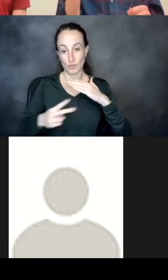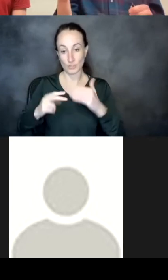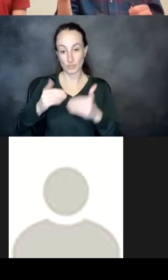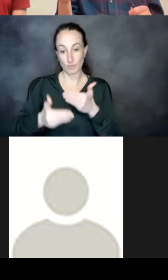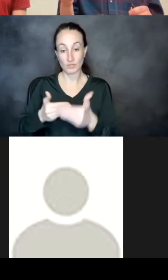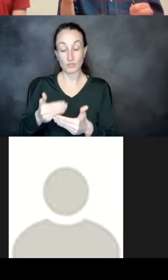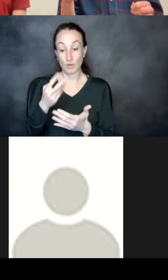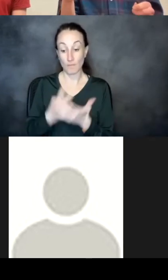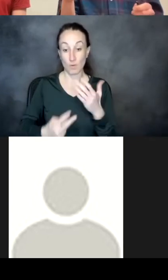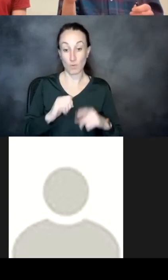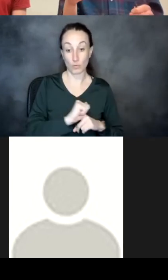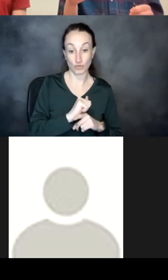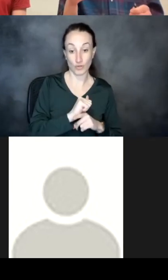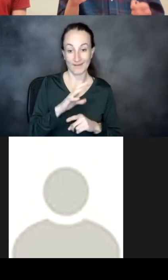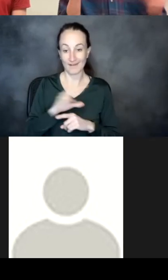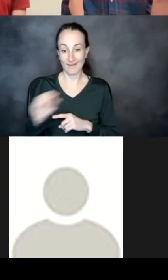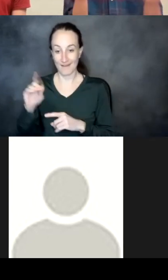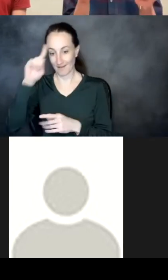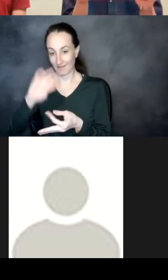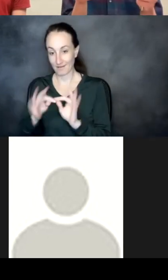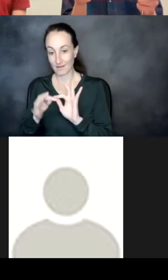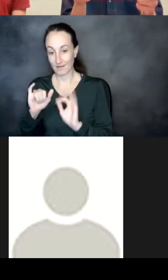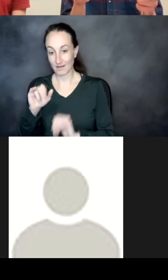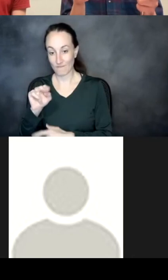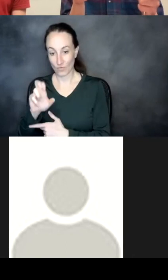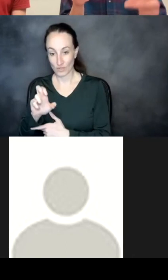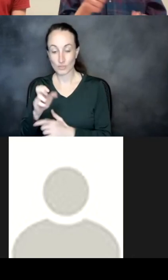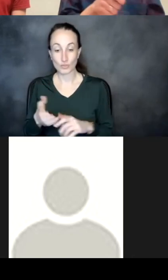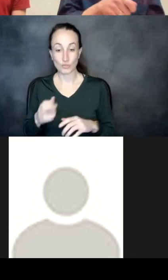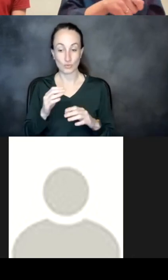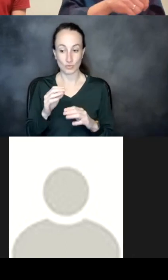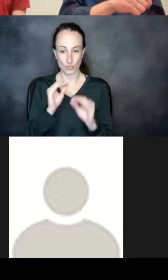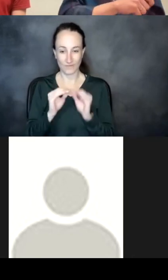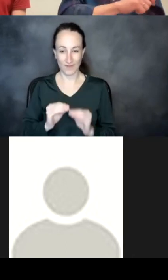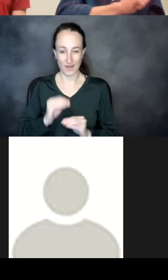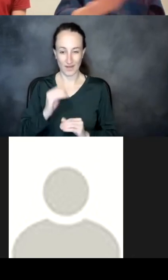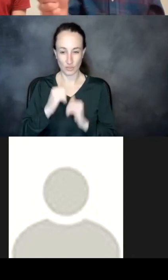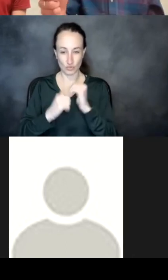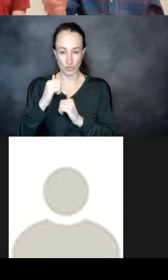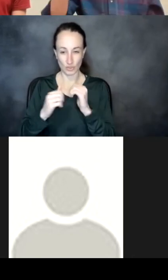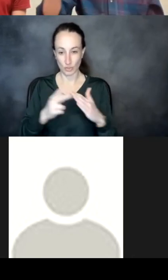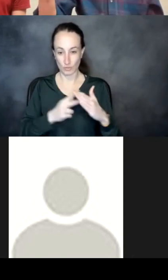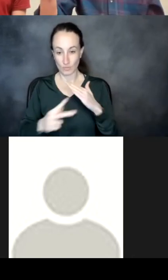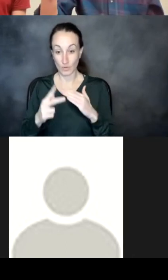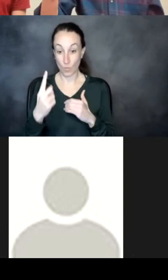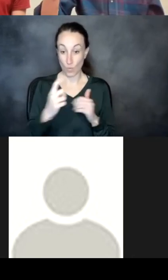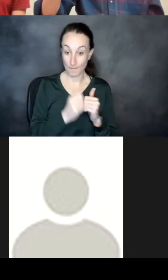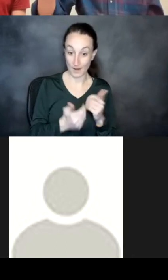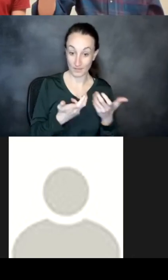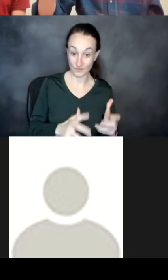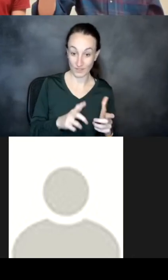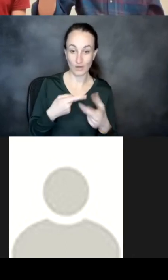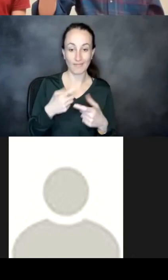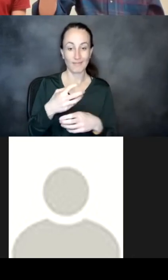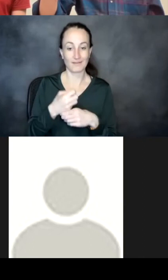both during training and inference um to refine a structure prediction you can make one pass and then take the